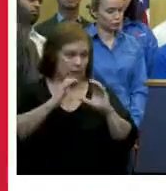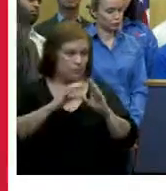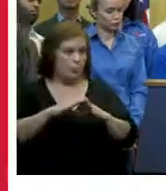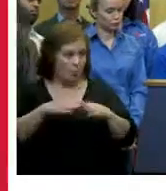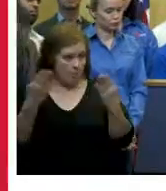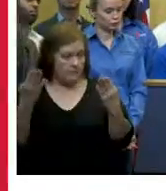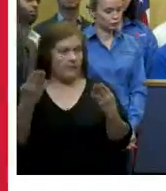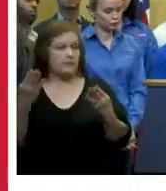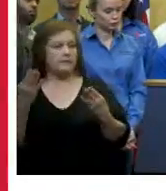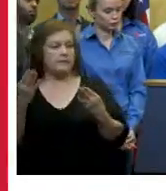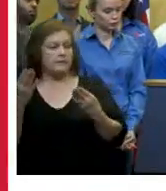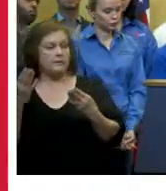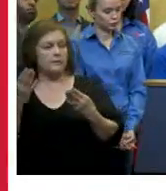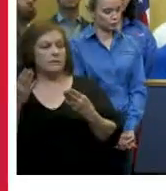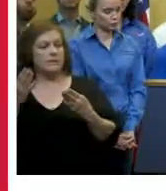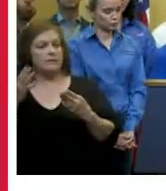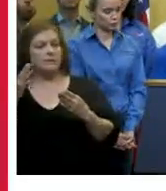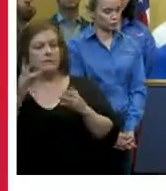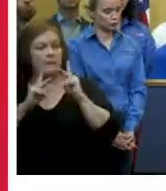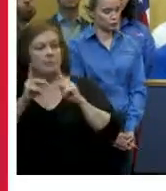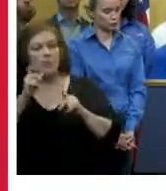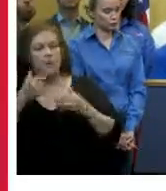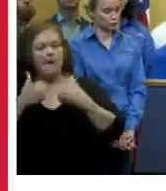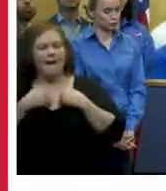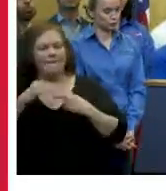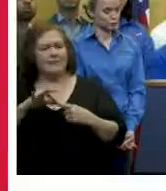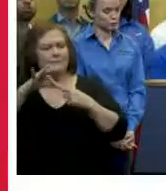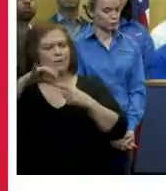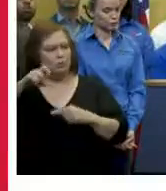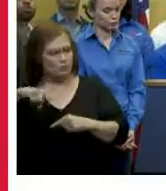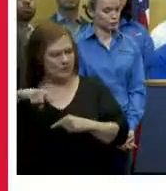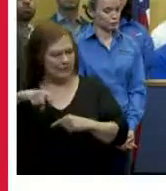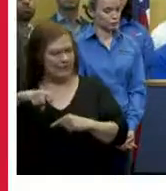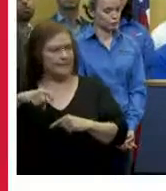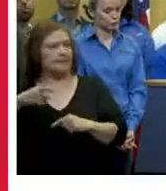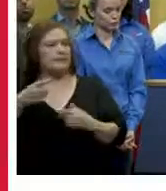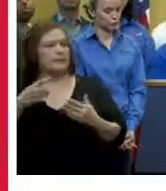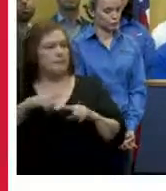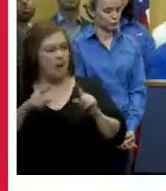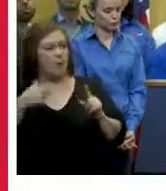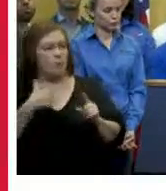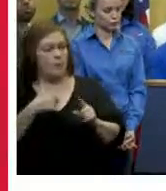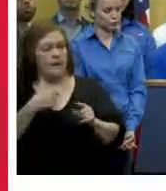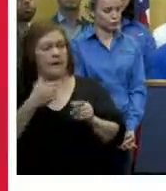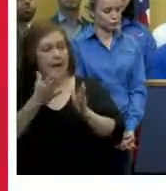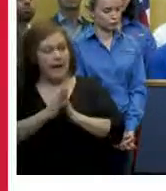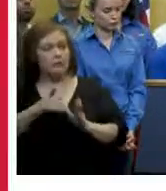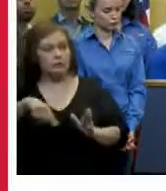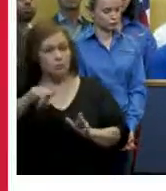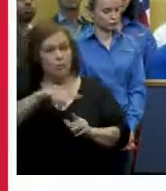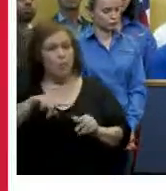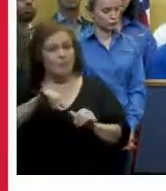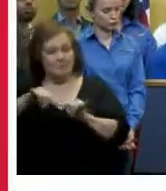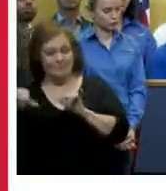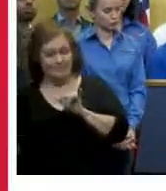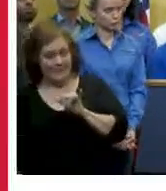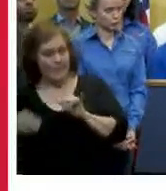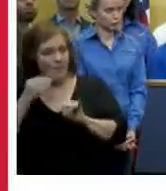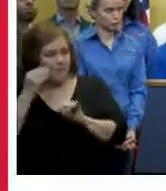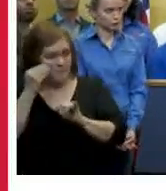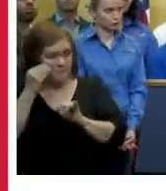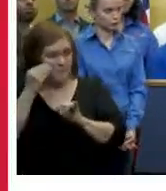with those who are on the special needs registry but again we're asking sheltering in place and also